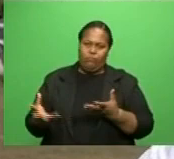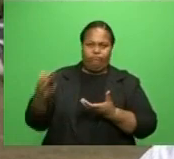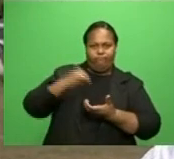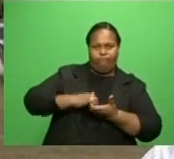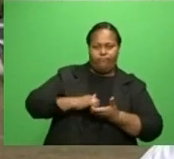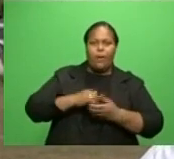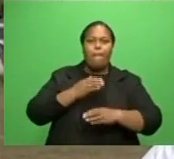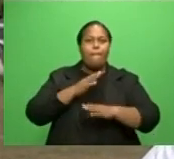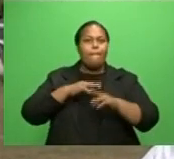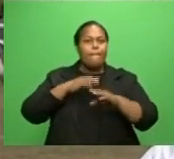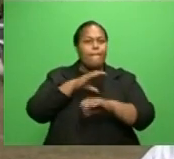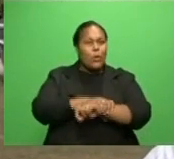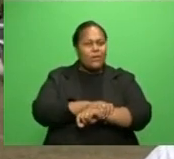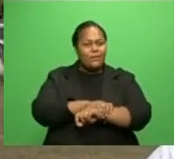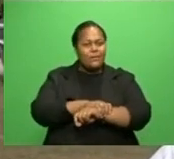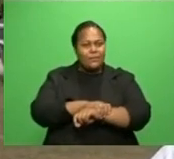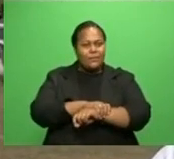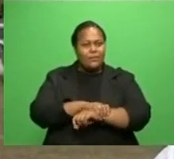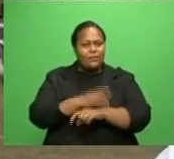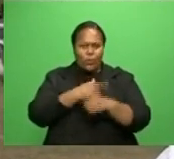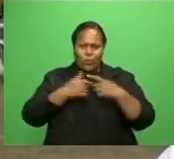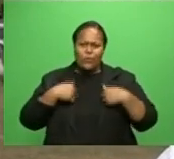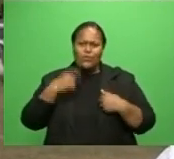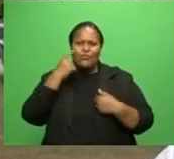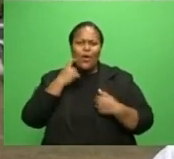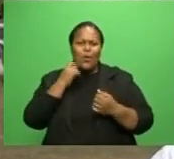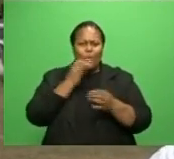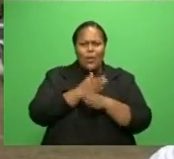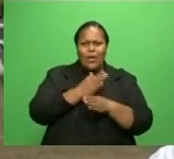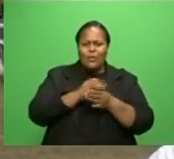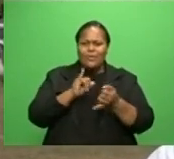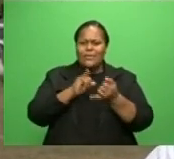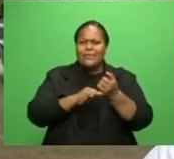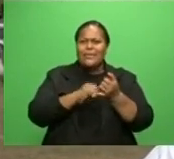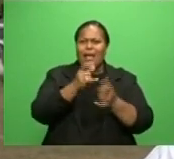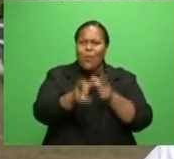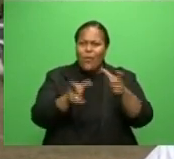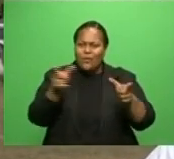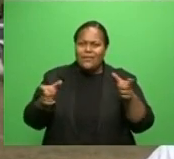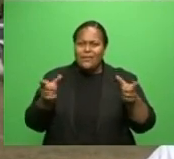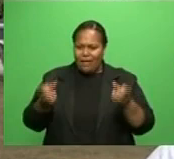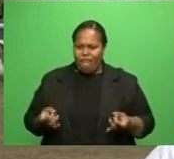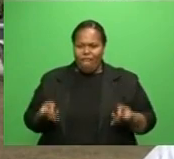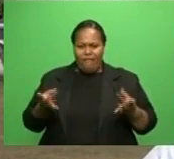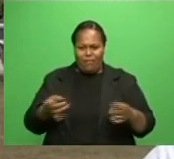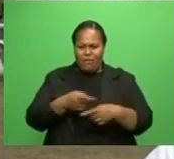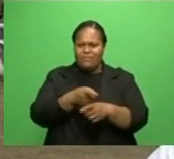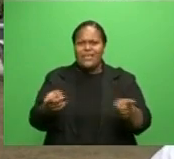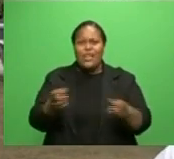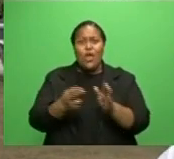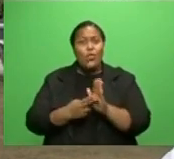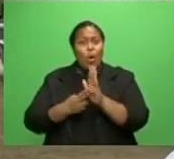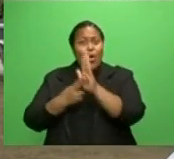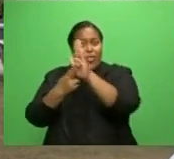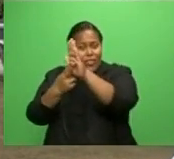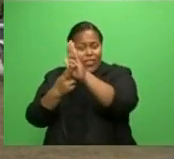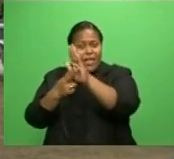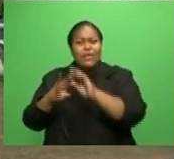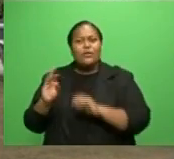we try to work around with stakeholders that are available in the North to try to respond to these